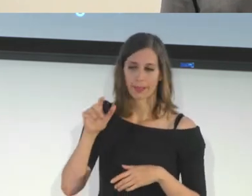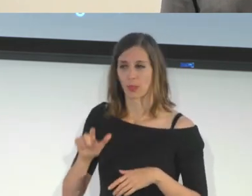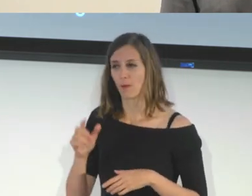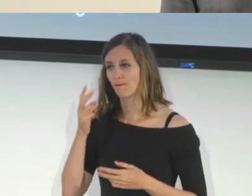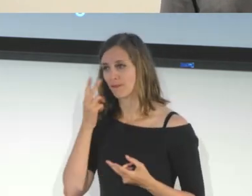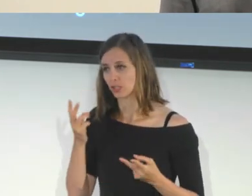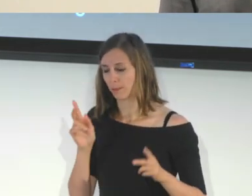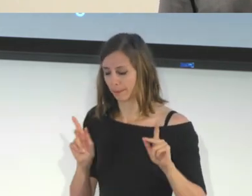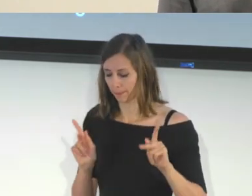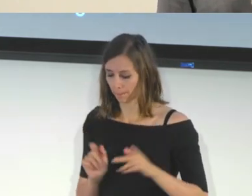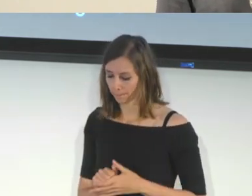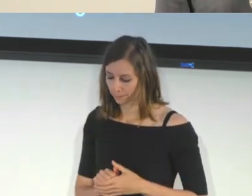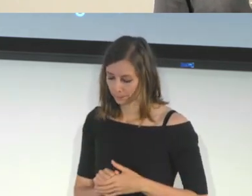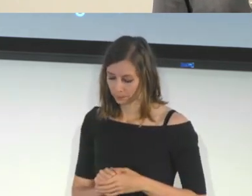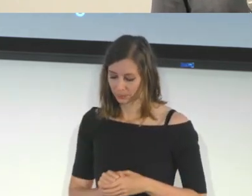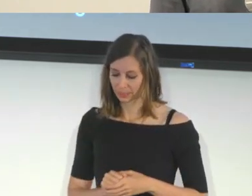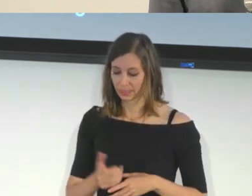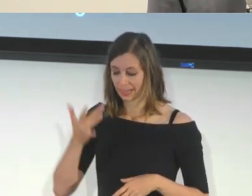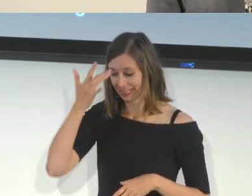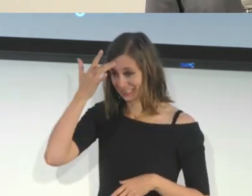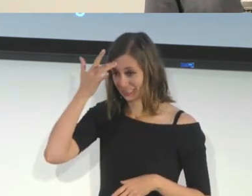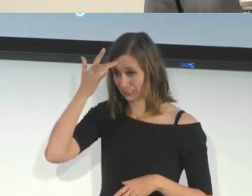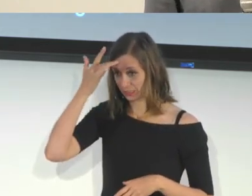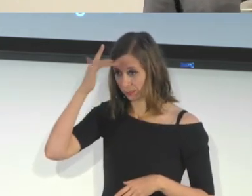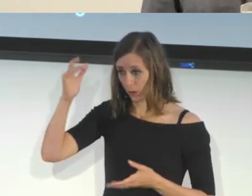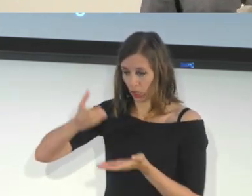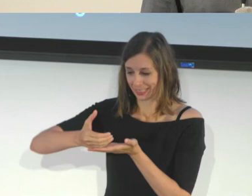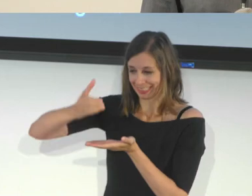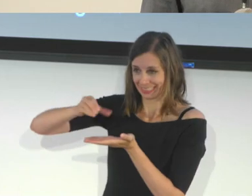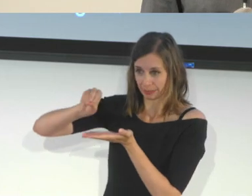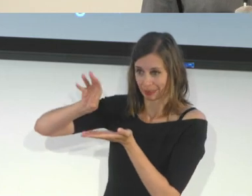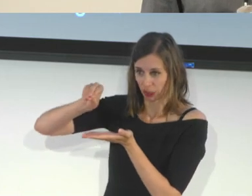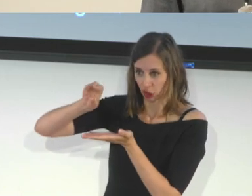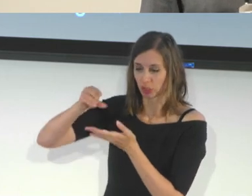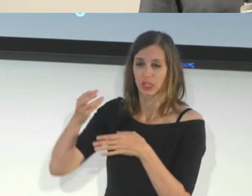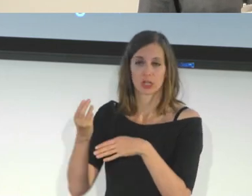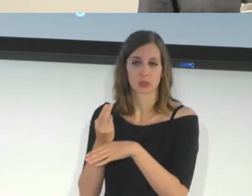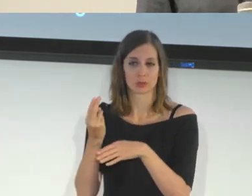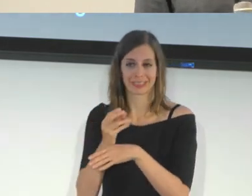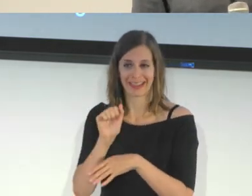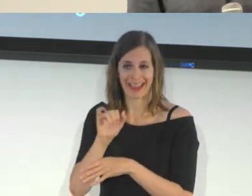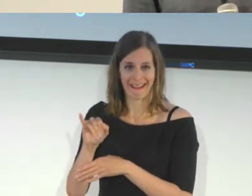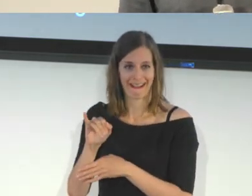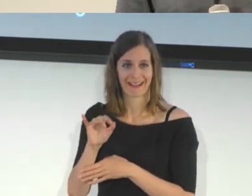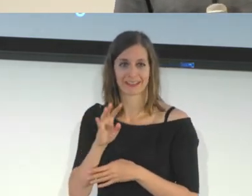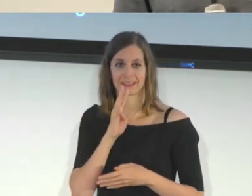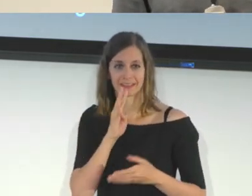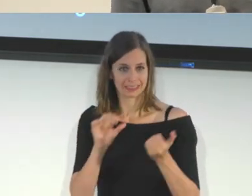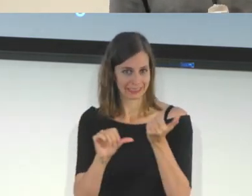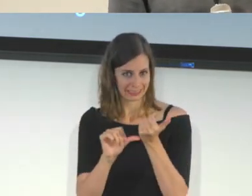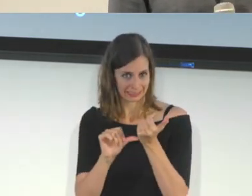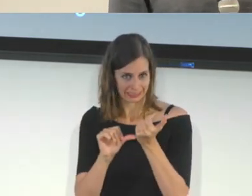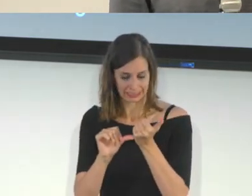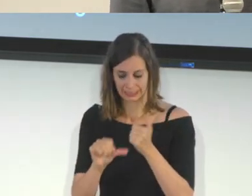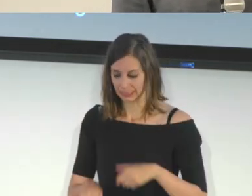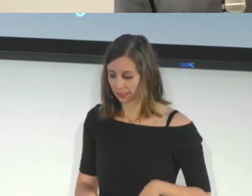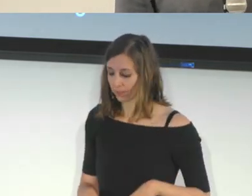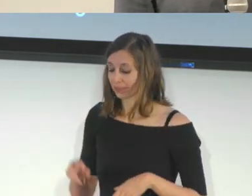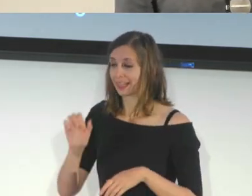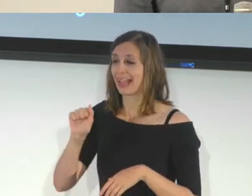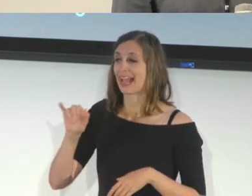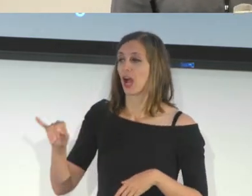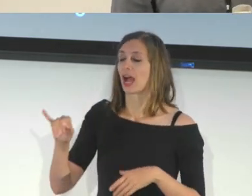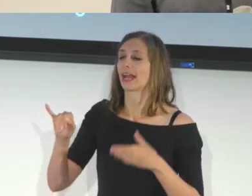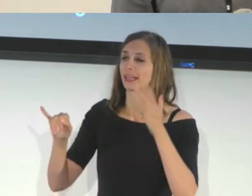So smart speakers are utilizing AI through smart assistants within the devices itself to basically output